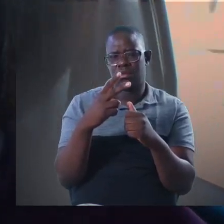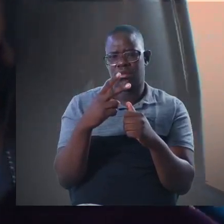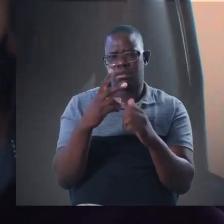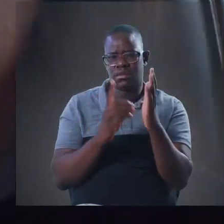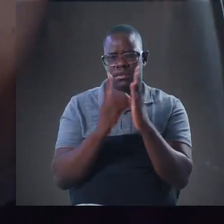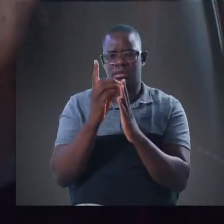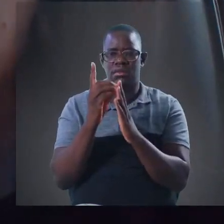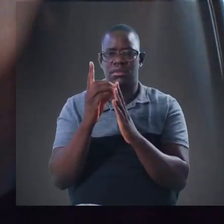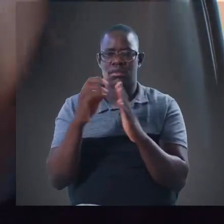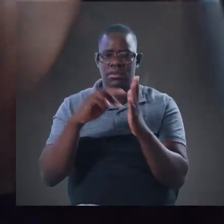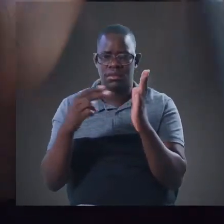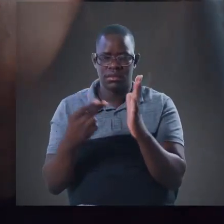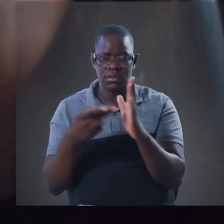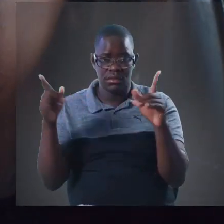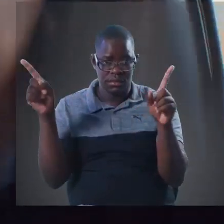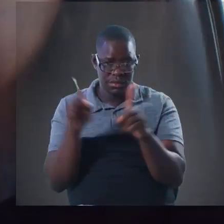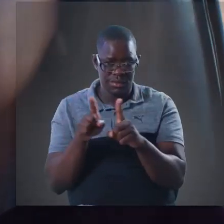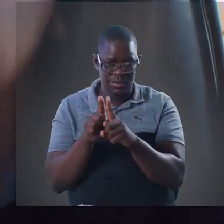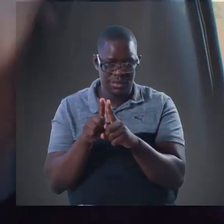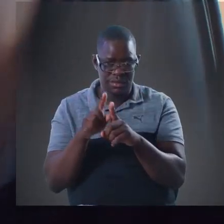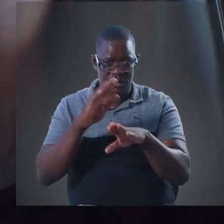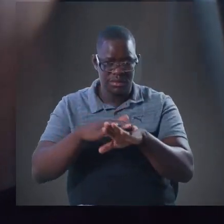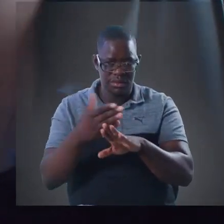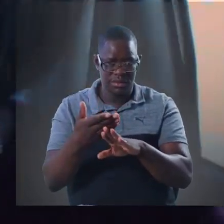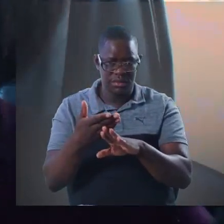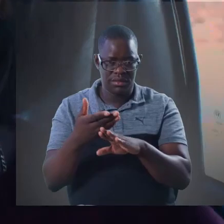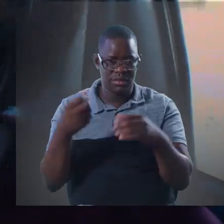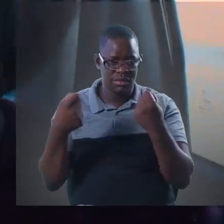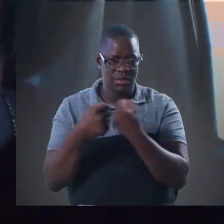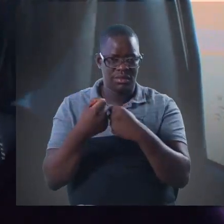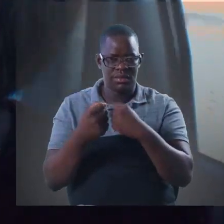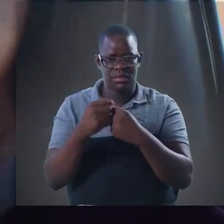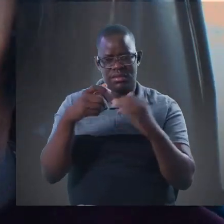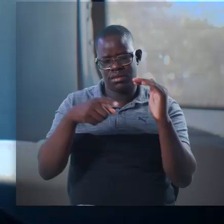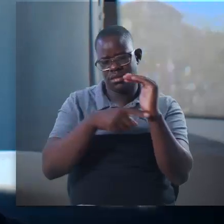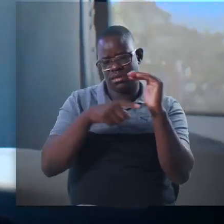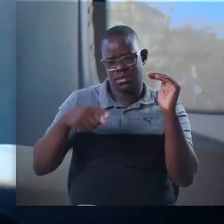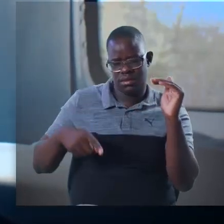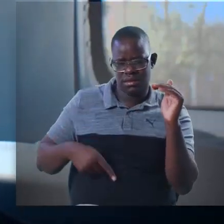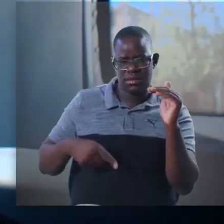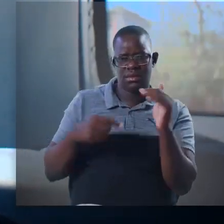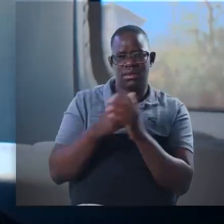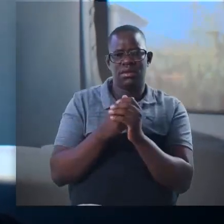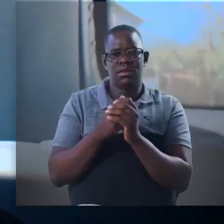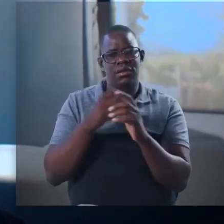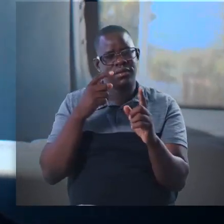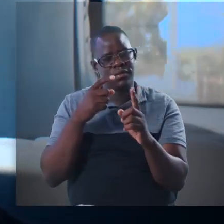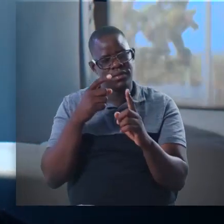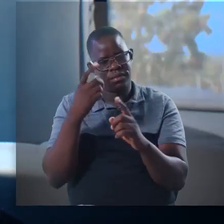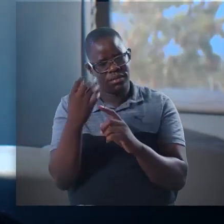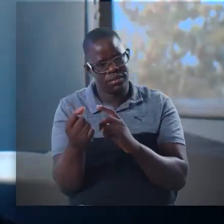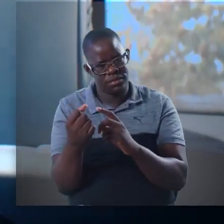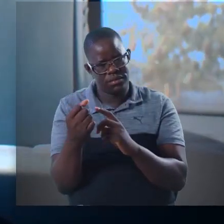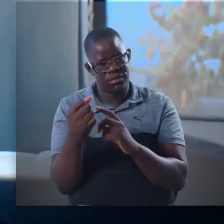of the developing world. You know, on that subject, I'm really looking forward to today's show on development. Yes, me too. You know, here are some